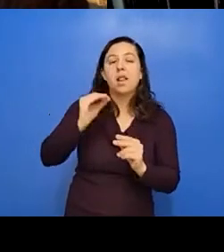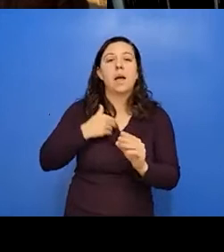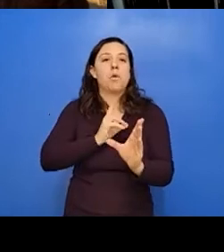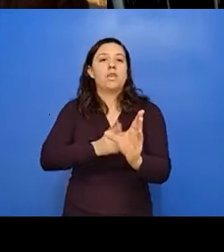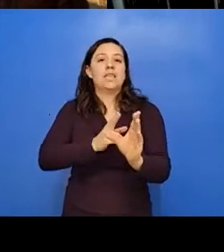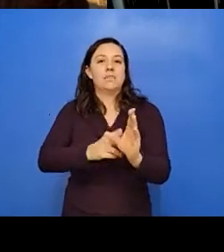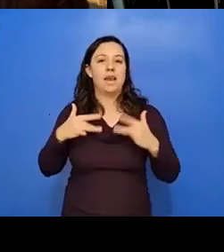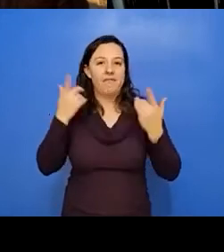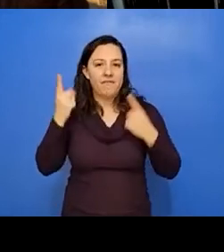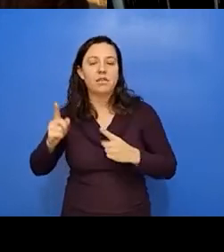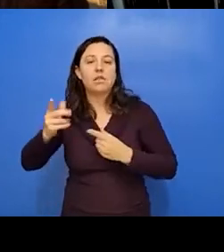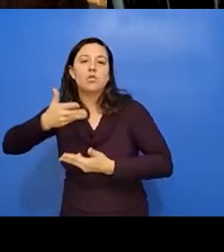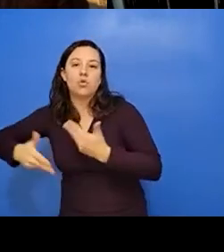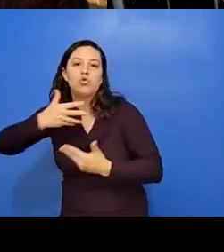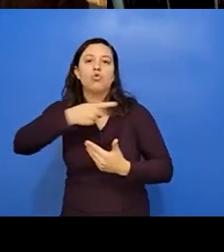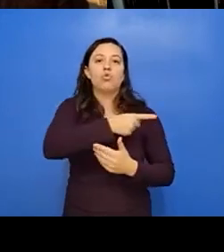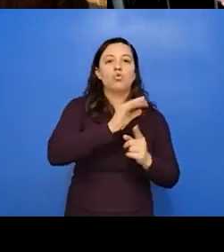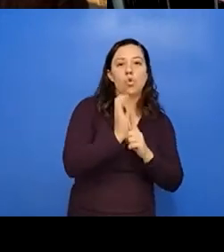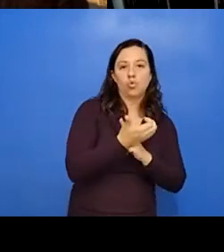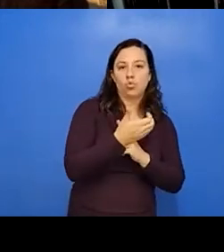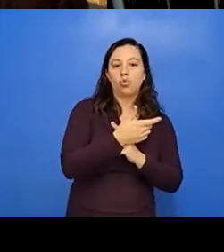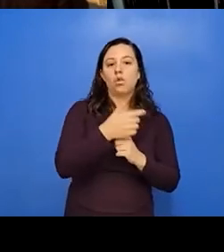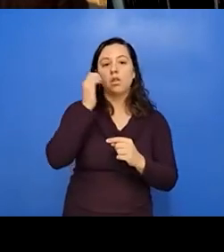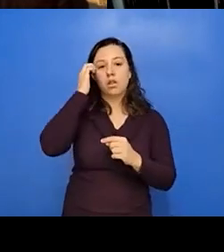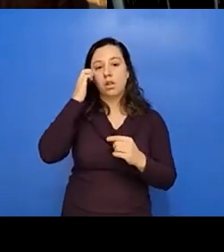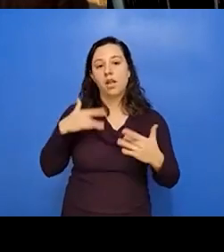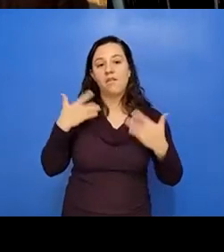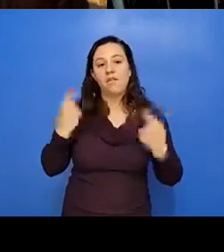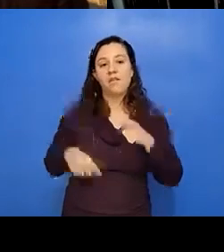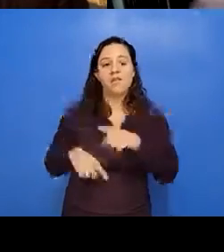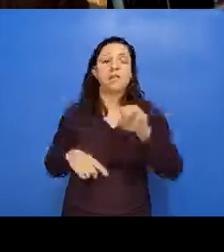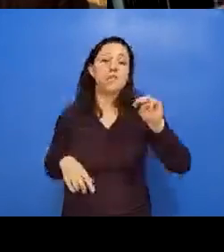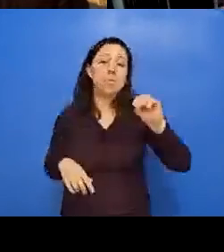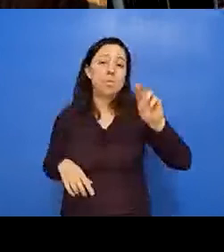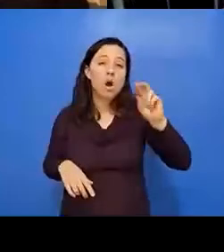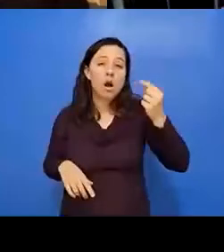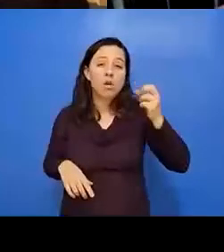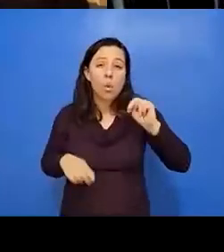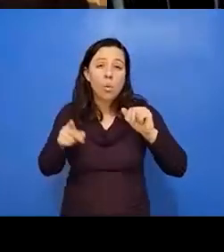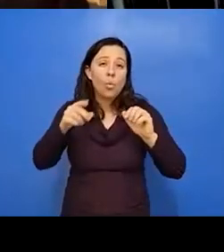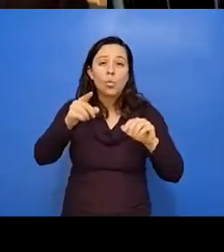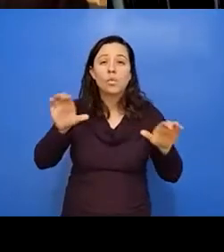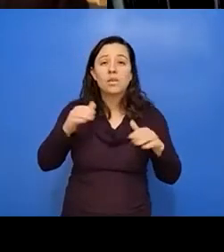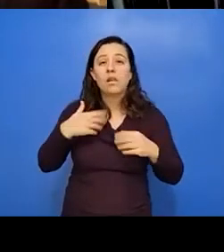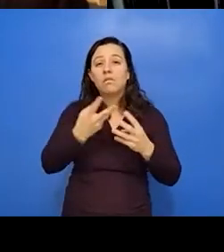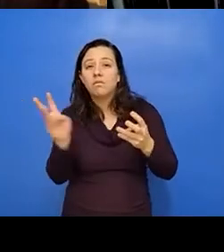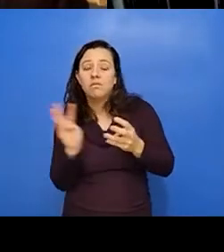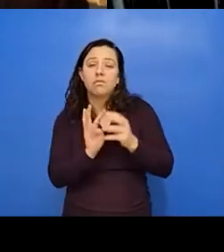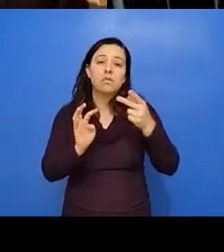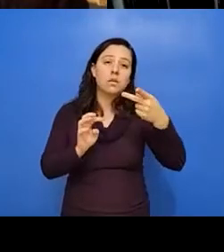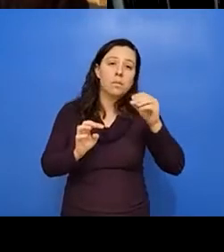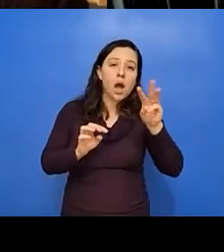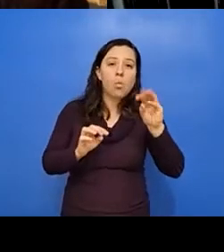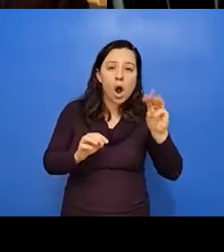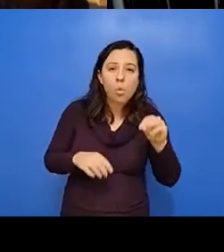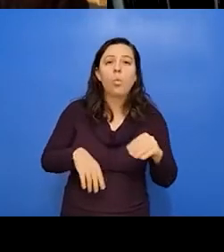know, social and cultural events. Morongo does a beautiful powwow. They have fiesta days. They have a museum, mocking on their tribal lands.